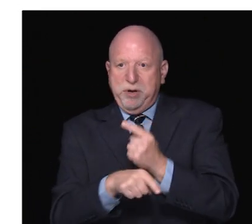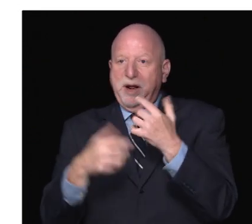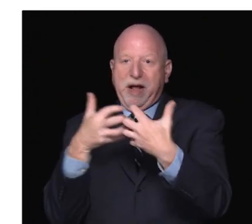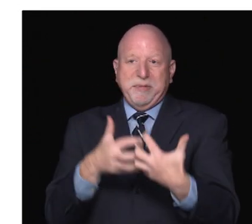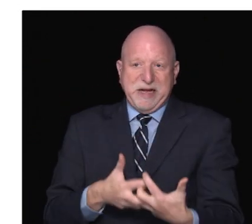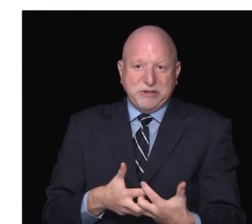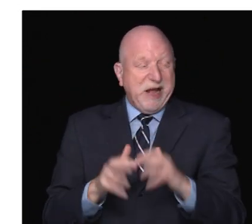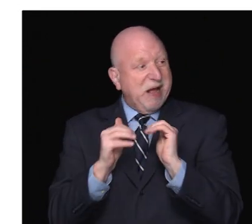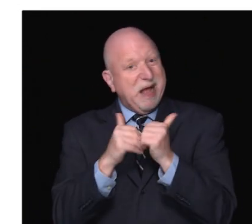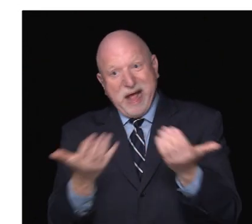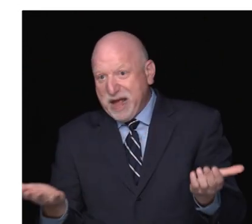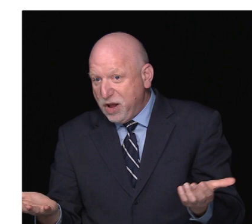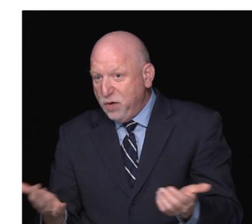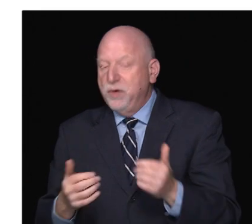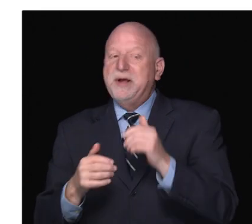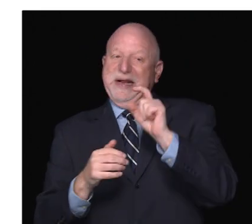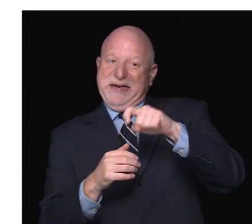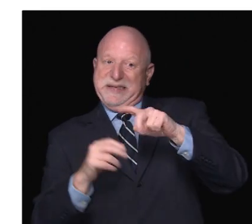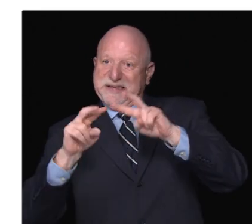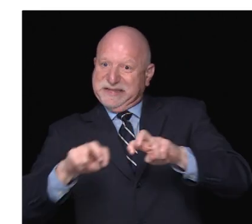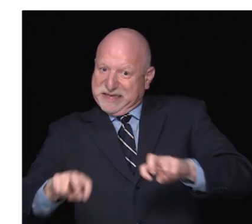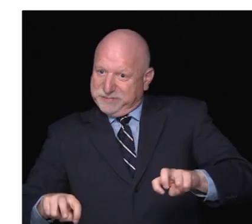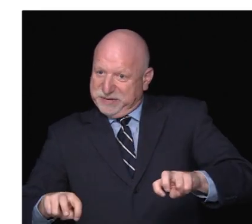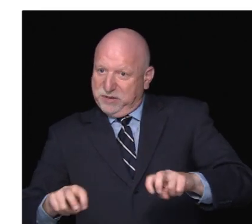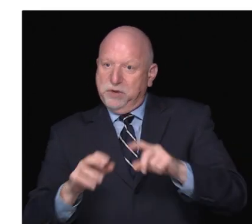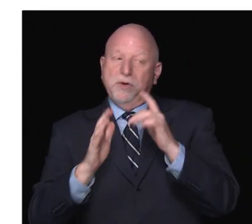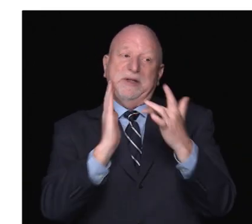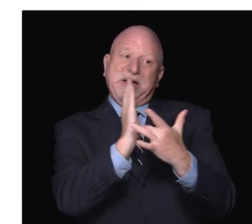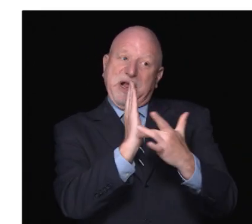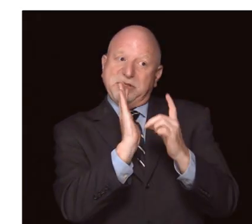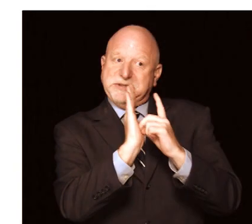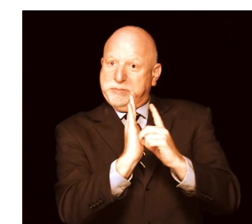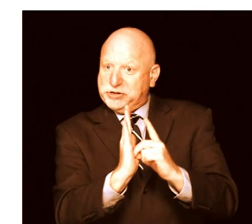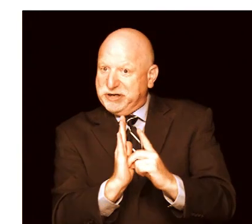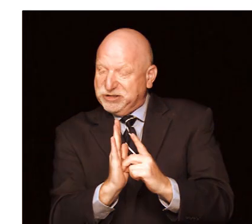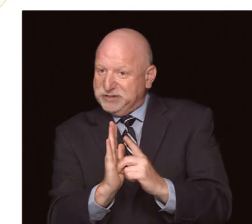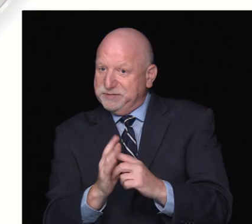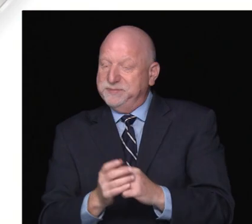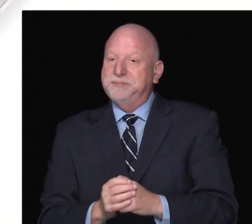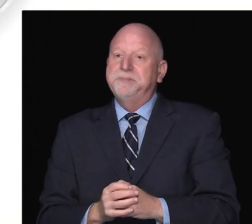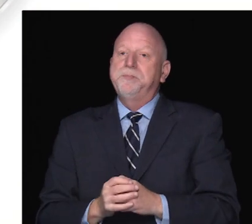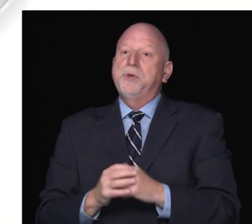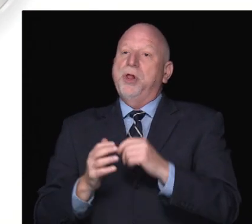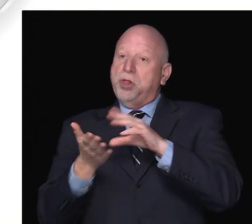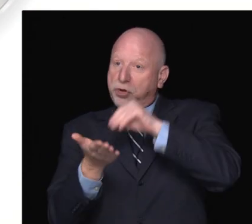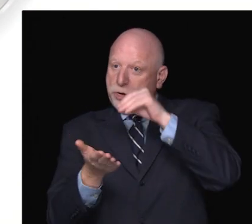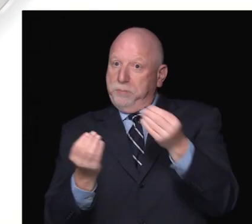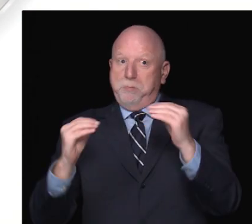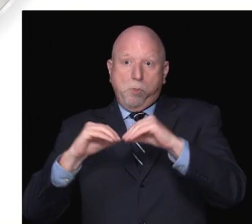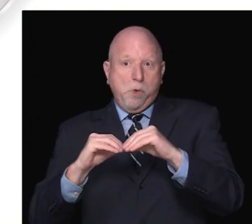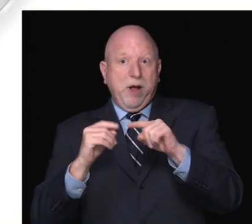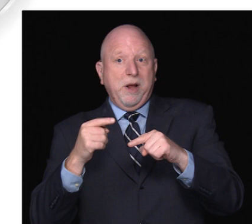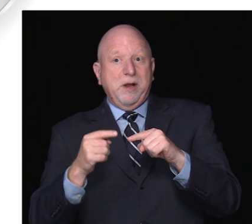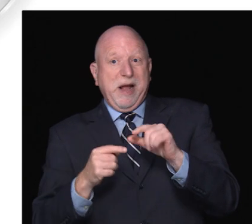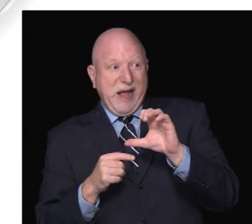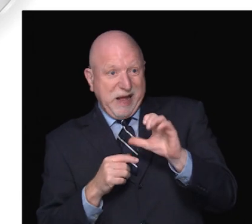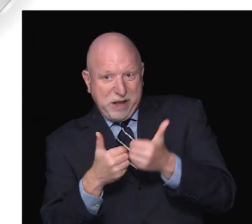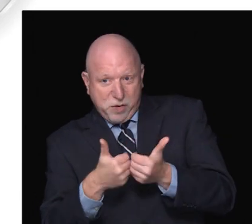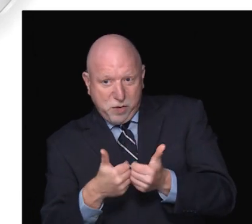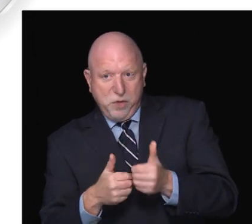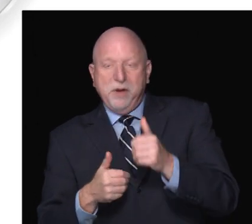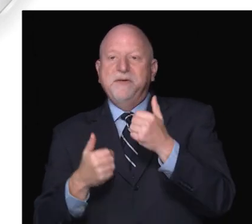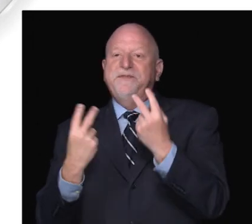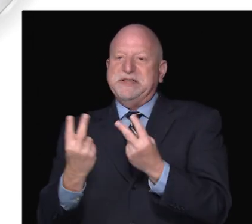accommodations through needs assessments and technology demonstrations. To learn more about how assistive technology helps